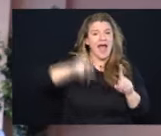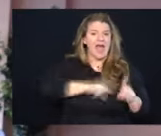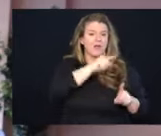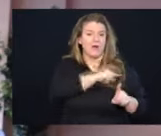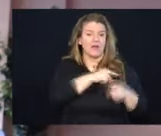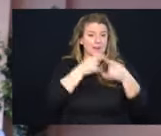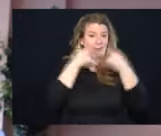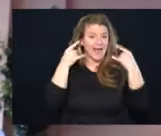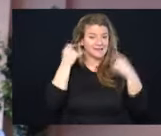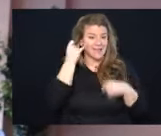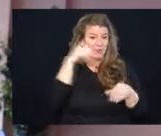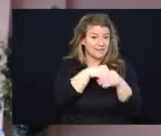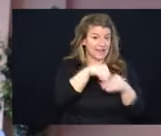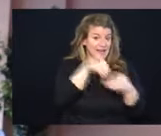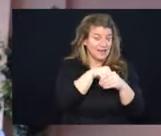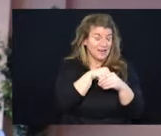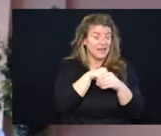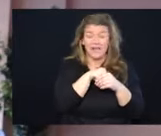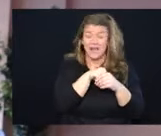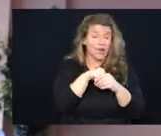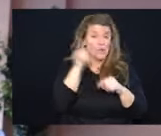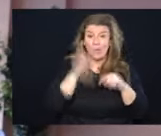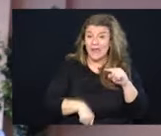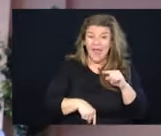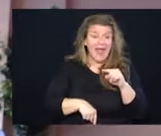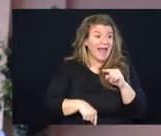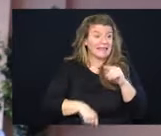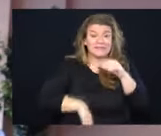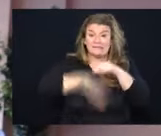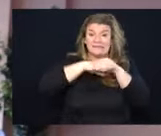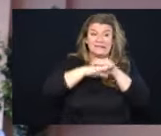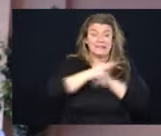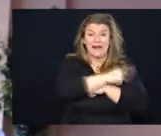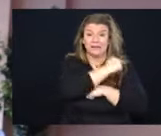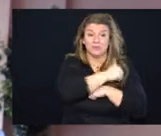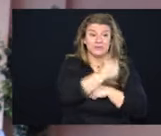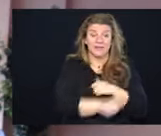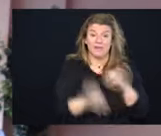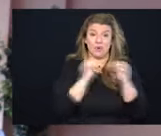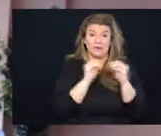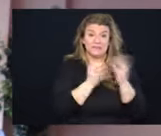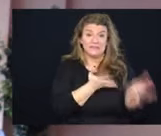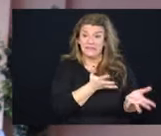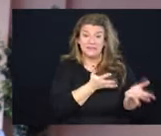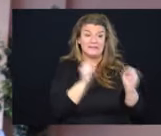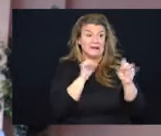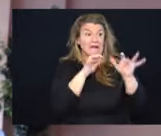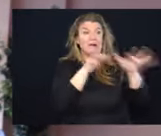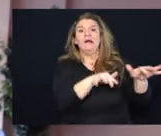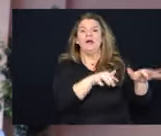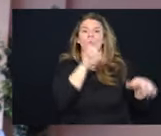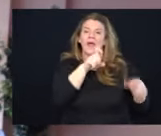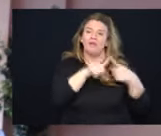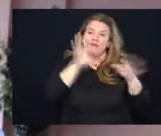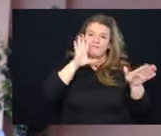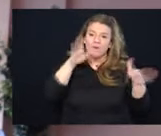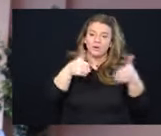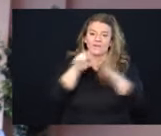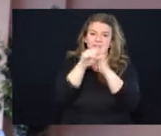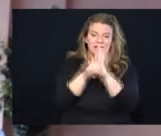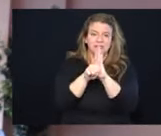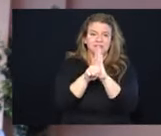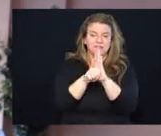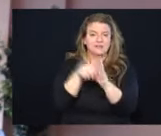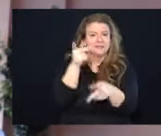if you're inside because we cannot surge the hospitals and we have to really focus as an entire state